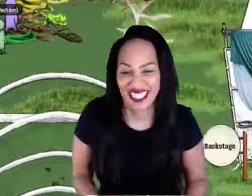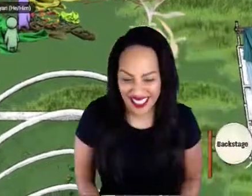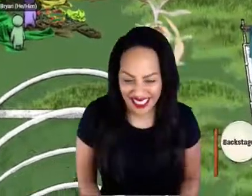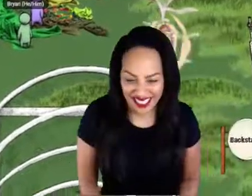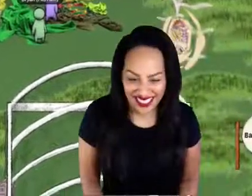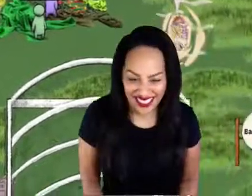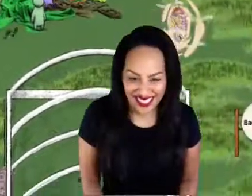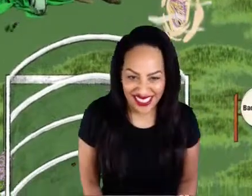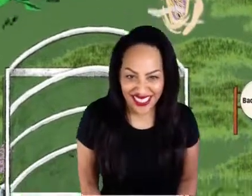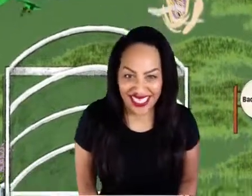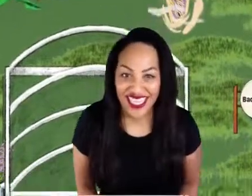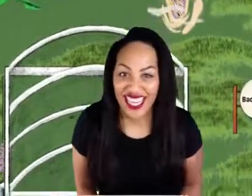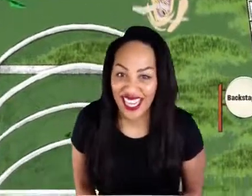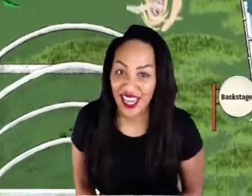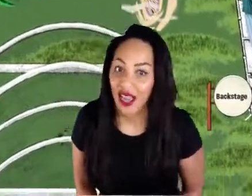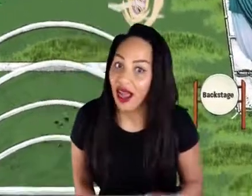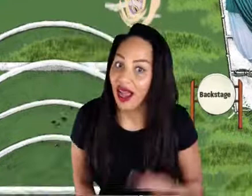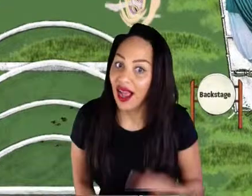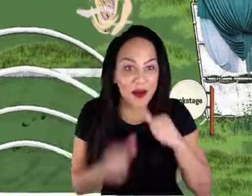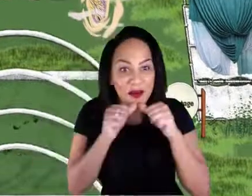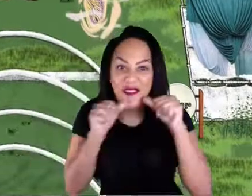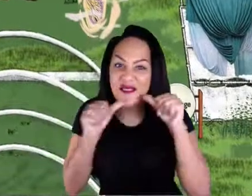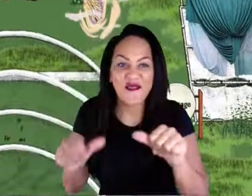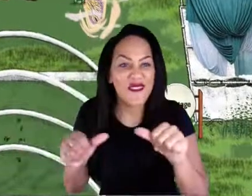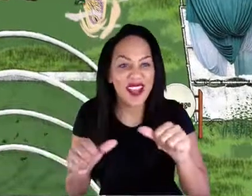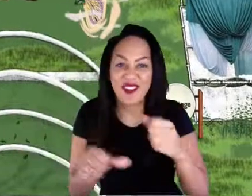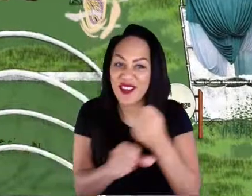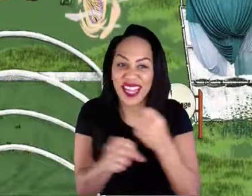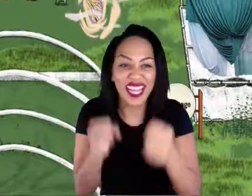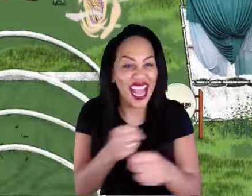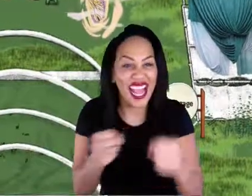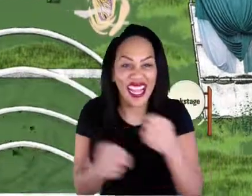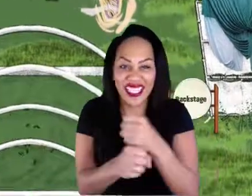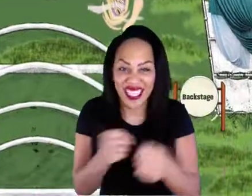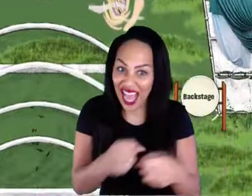This is one of my favorite games in Tokyo. I think I won, right?